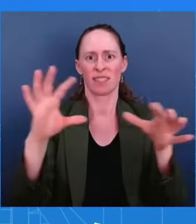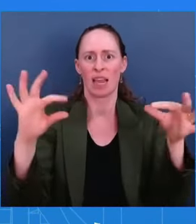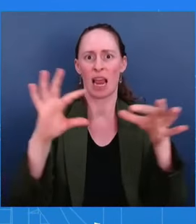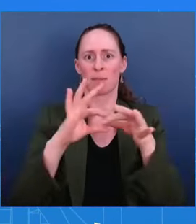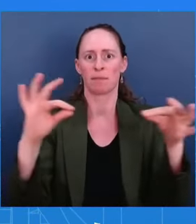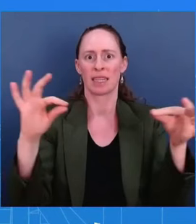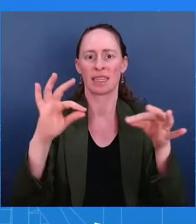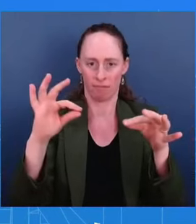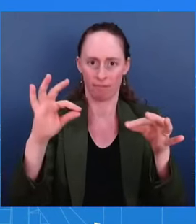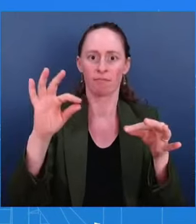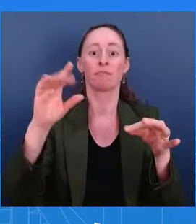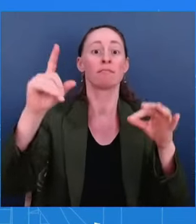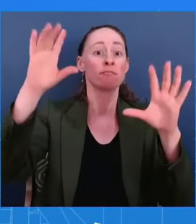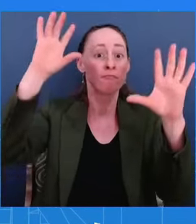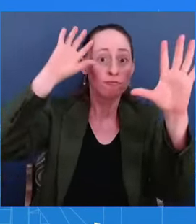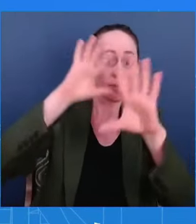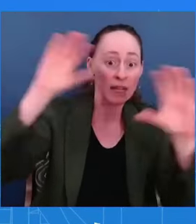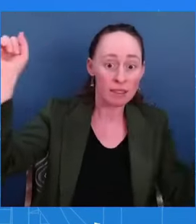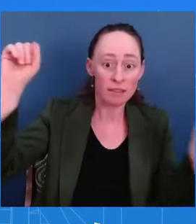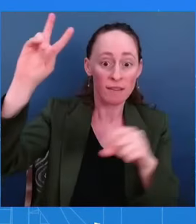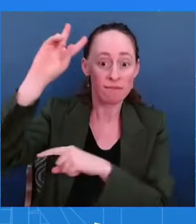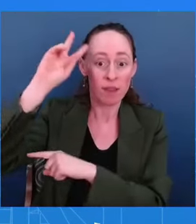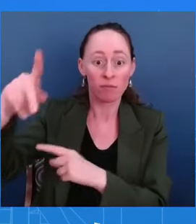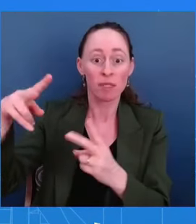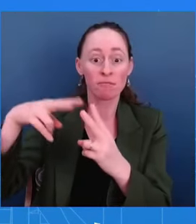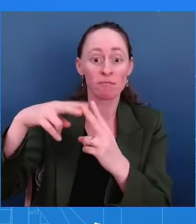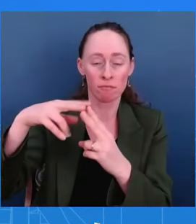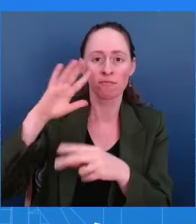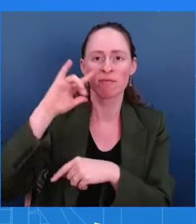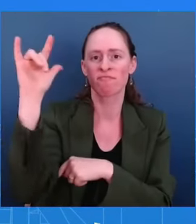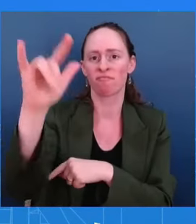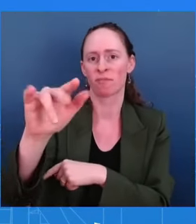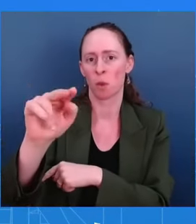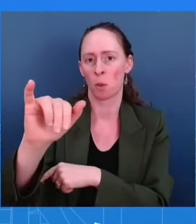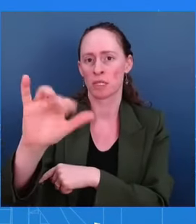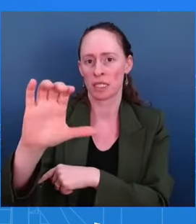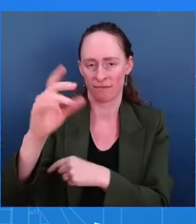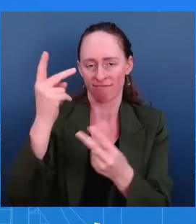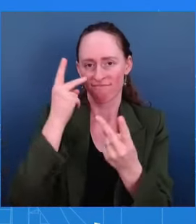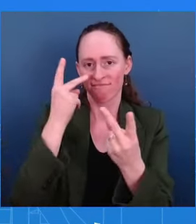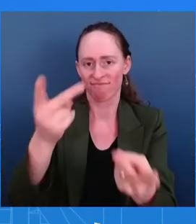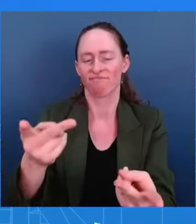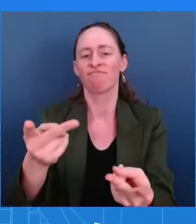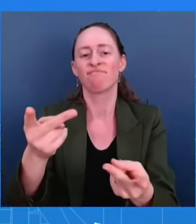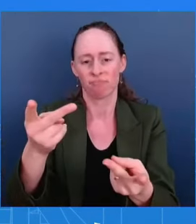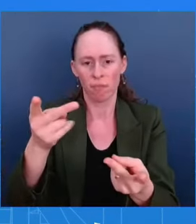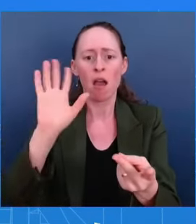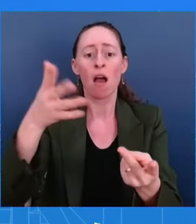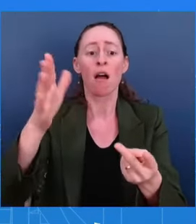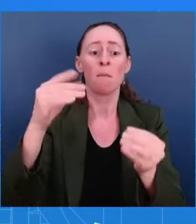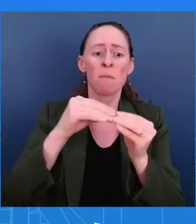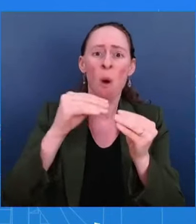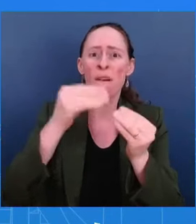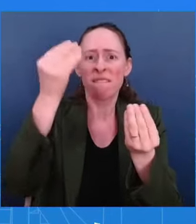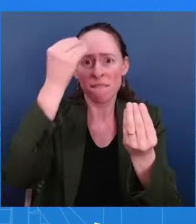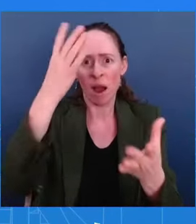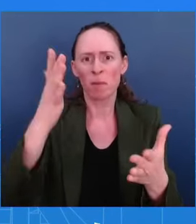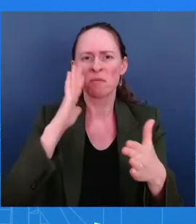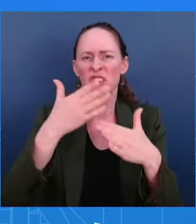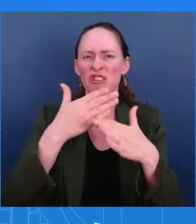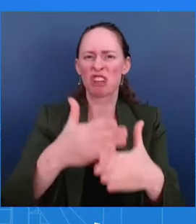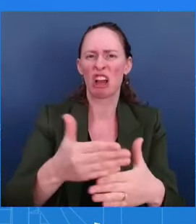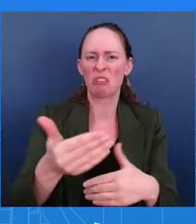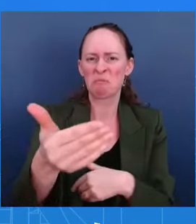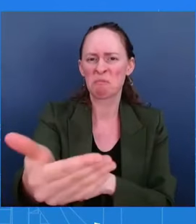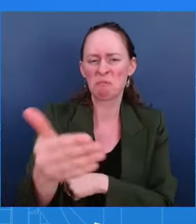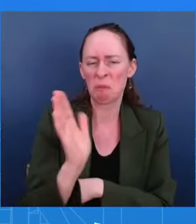And so we'll have more to share, obviously, as we get closer to that. But, look, I have traveled